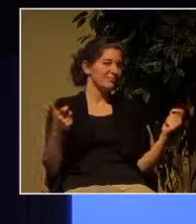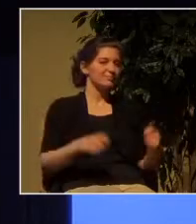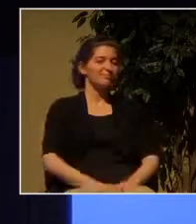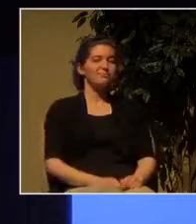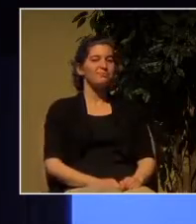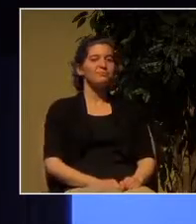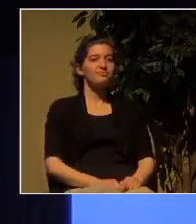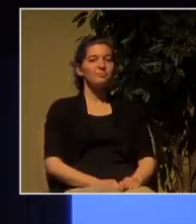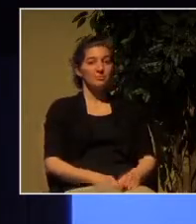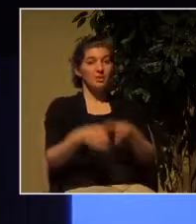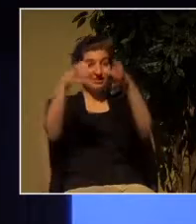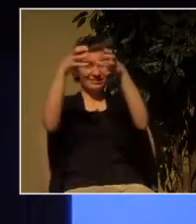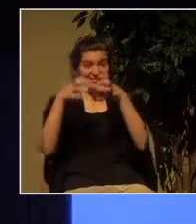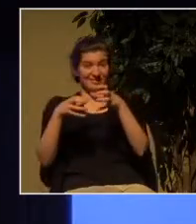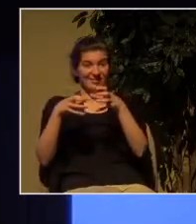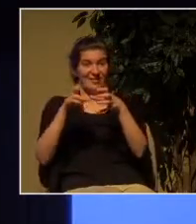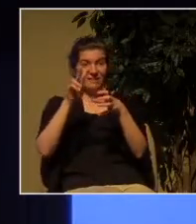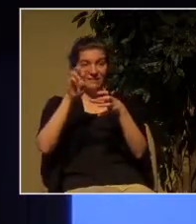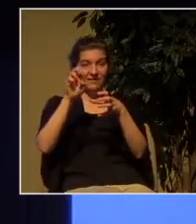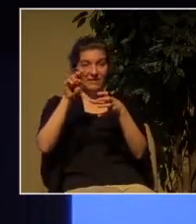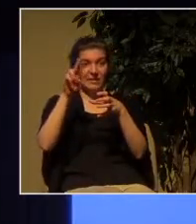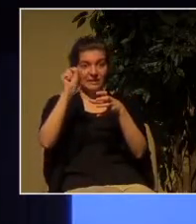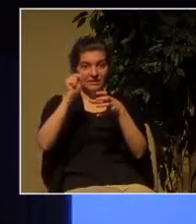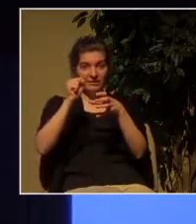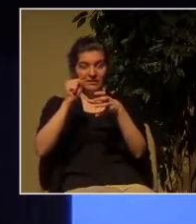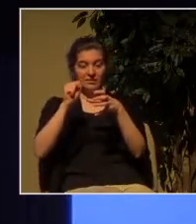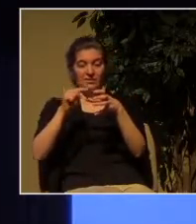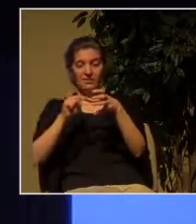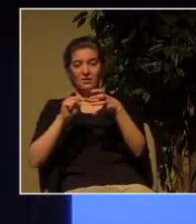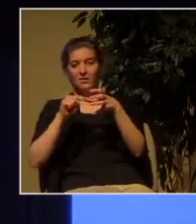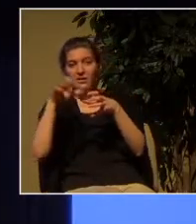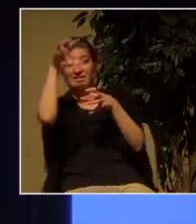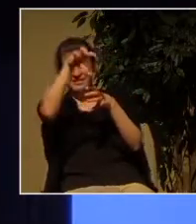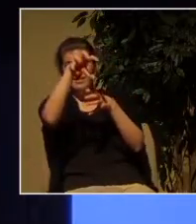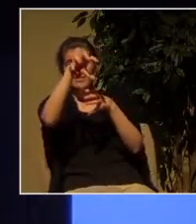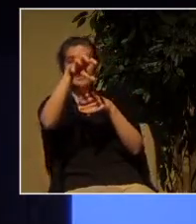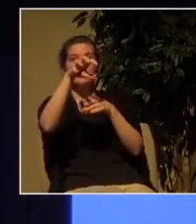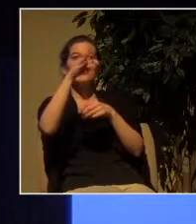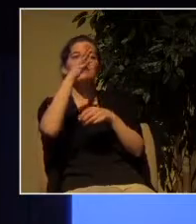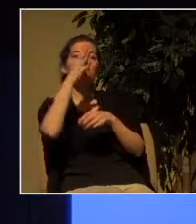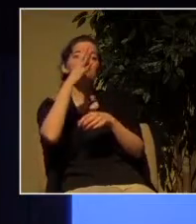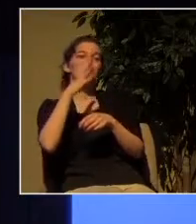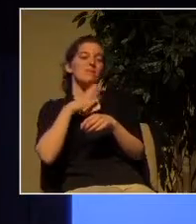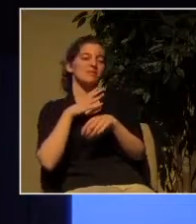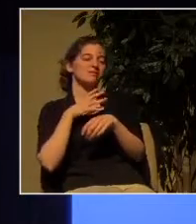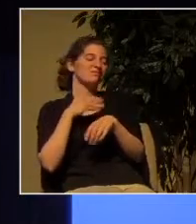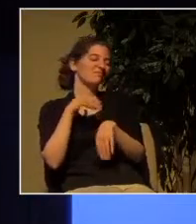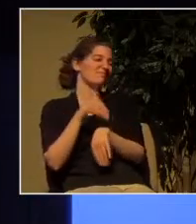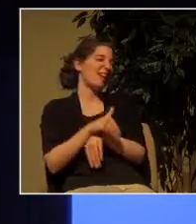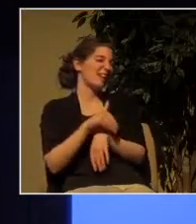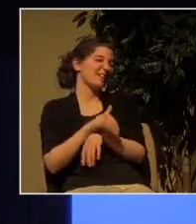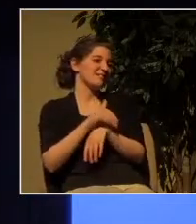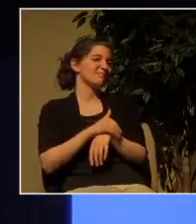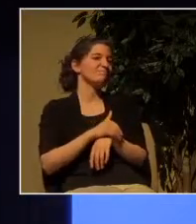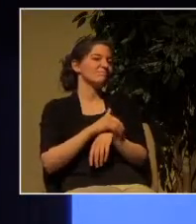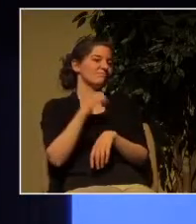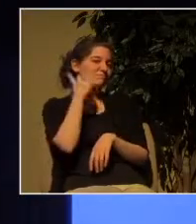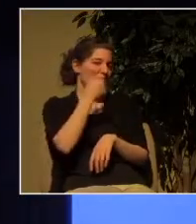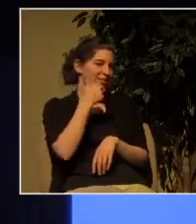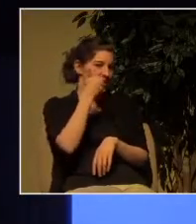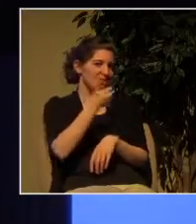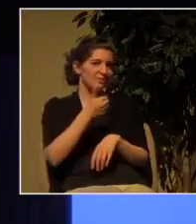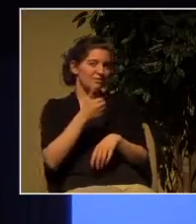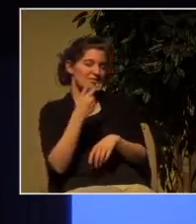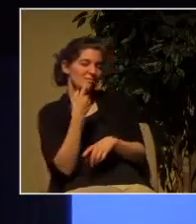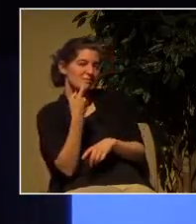so right behind that pillar is a lady of the night propositioning this man